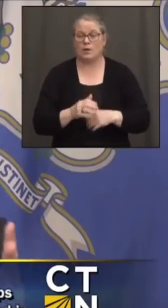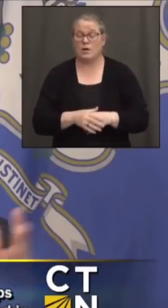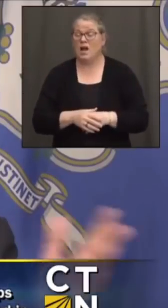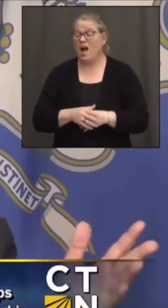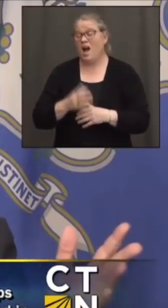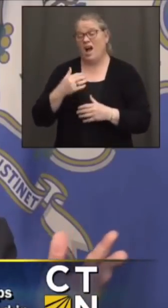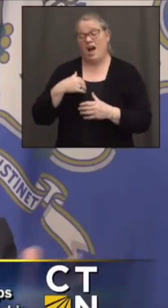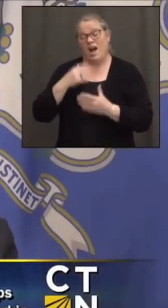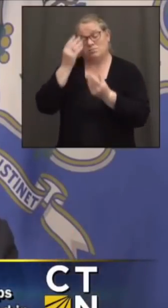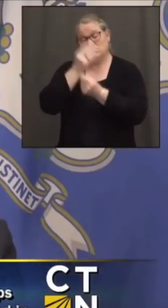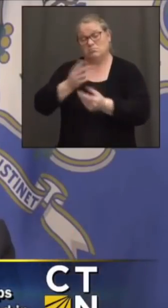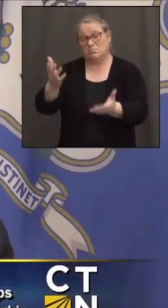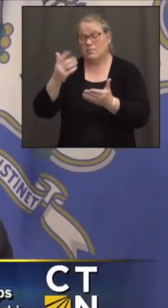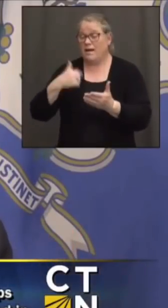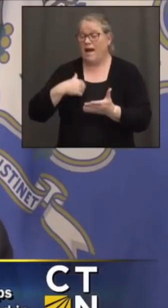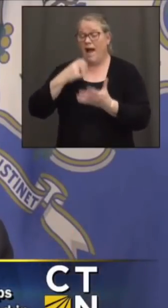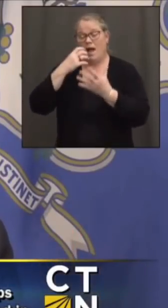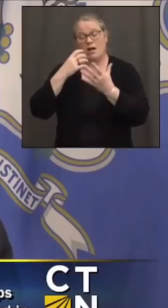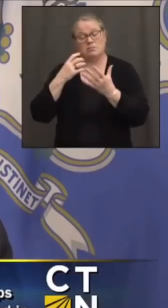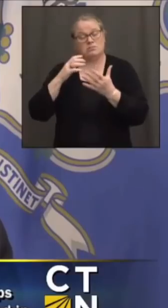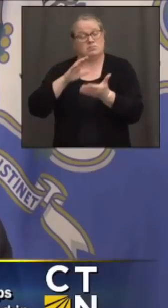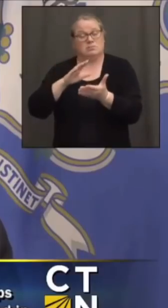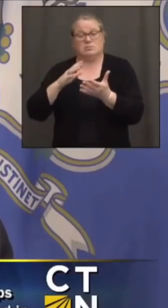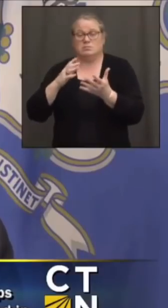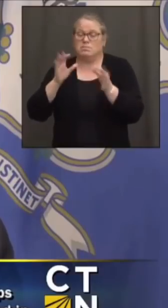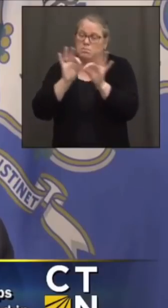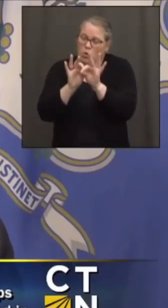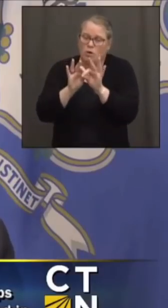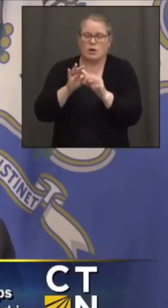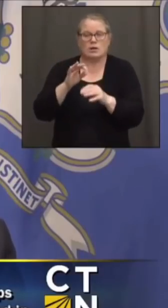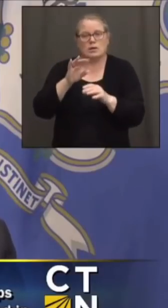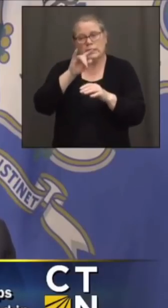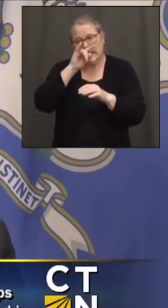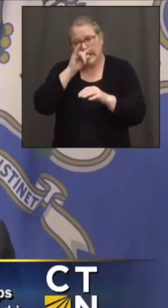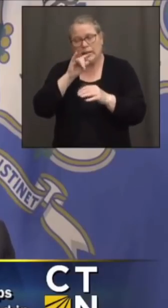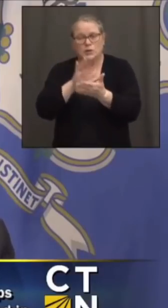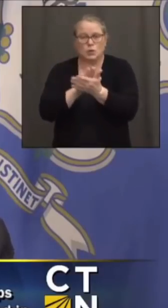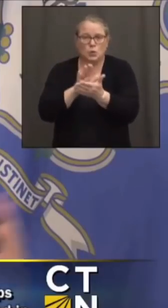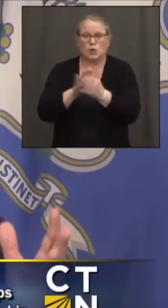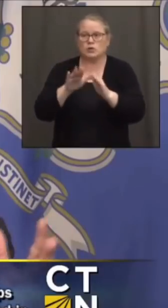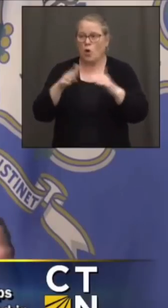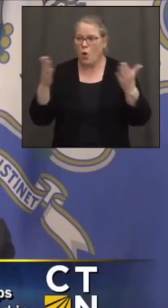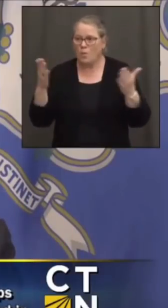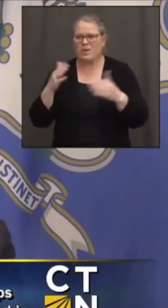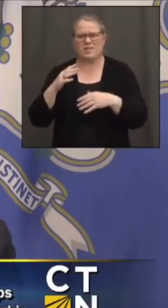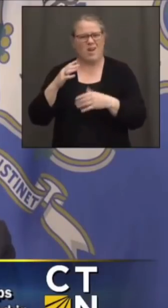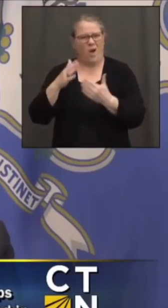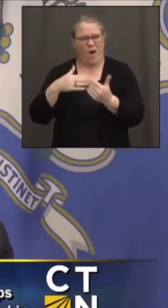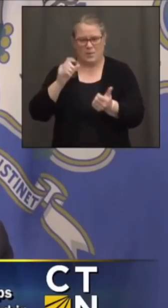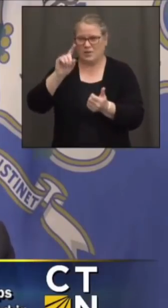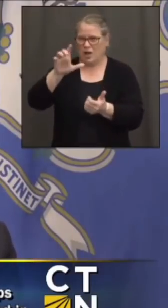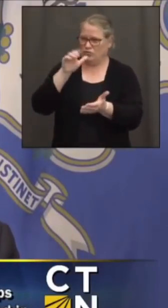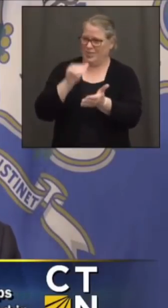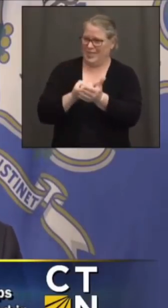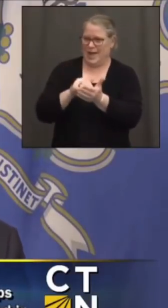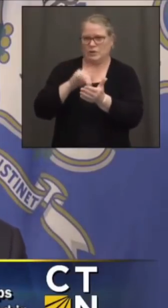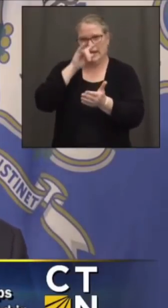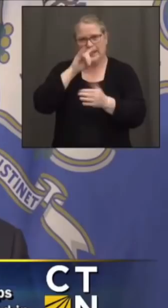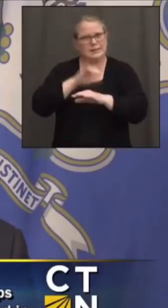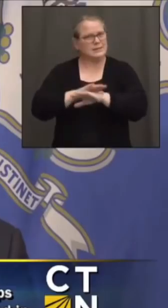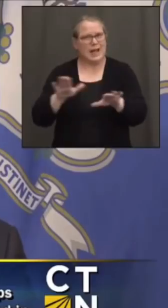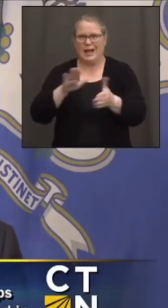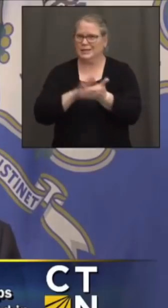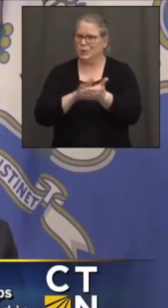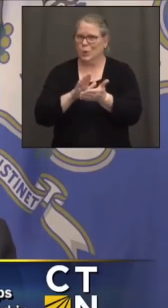about the fact that while our schools are open, we have close to 100,000 kids who haven't been in school. I hear the stress. I hear the need for